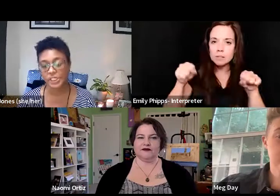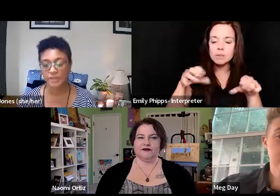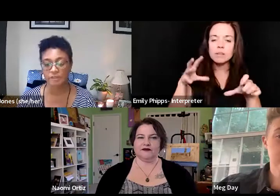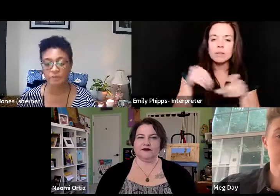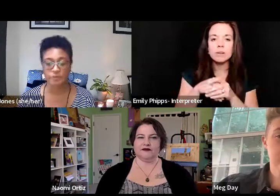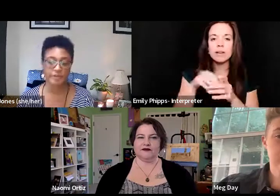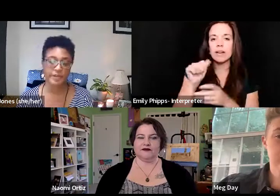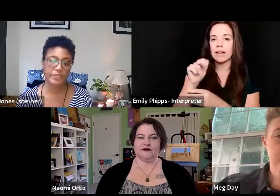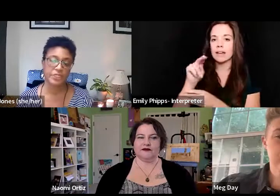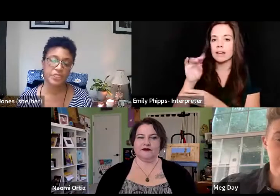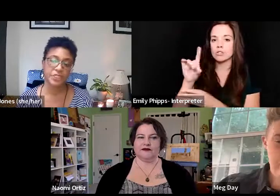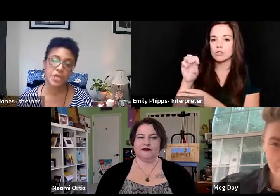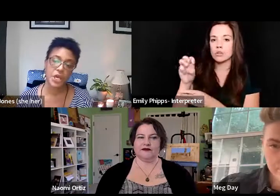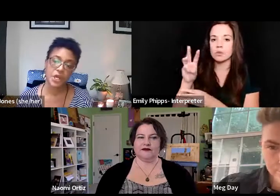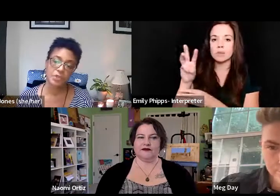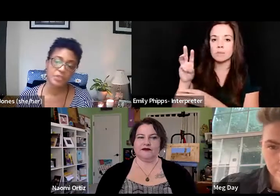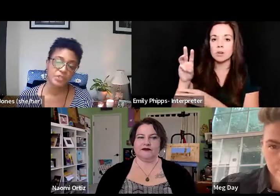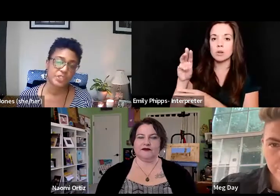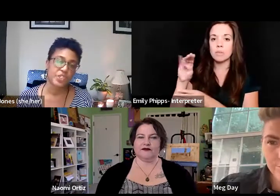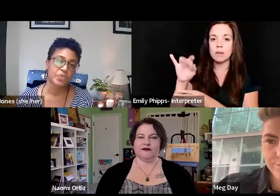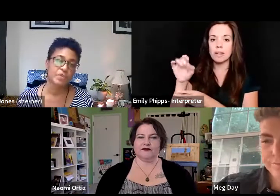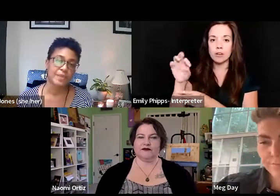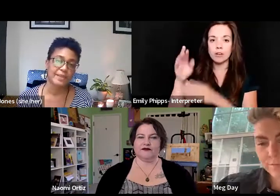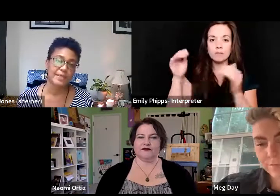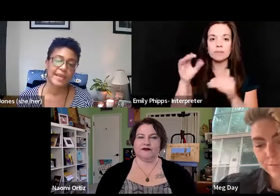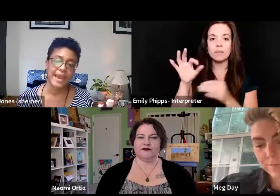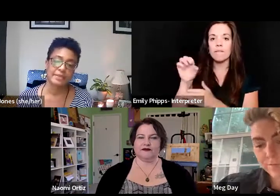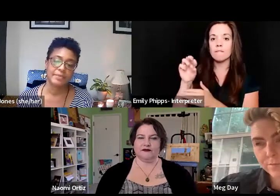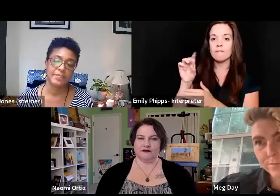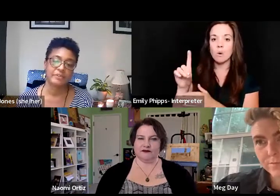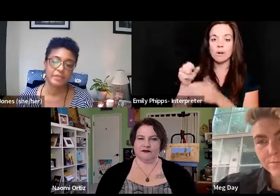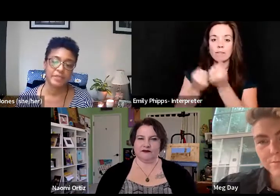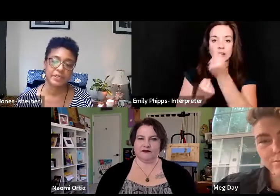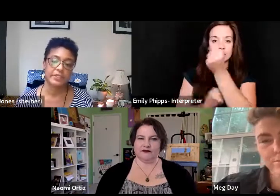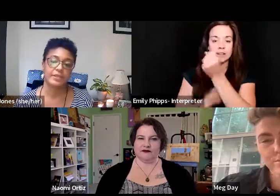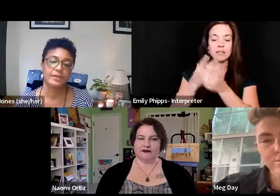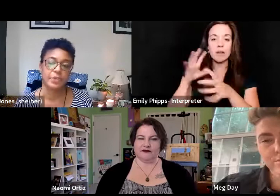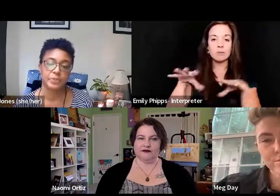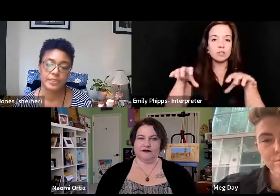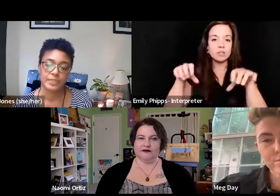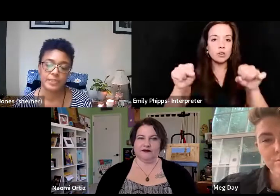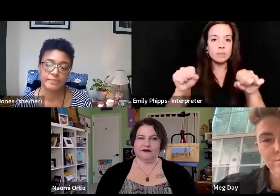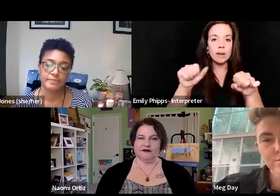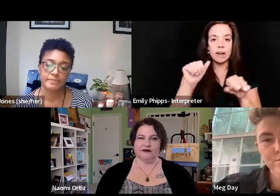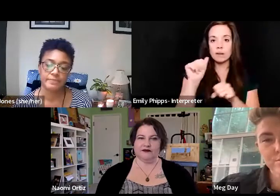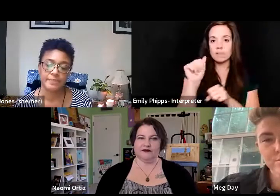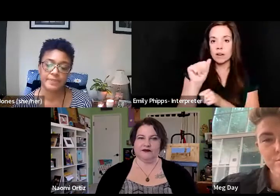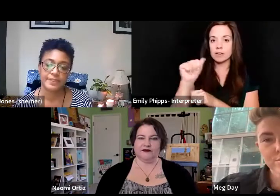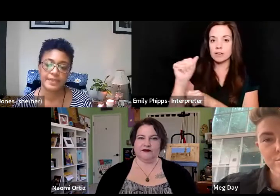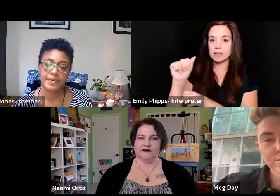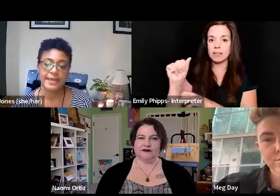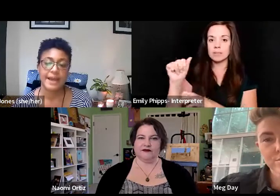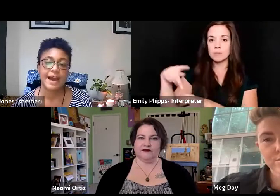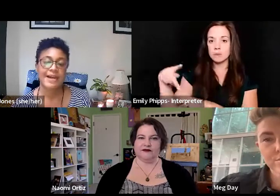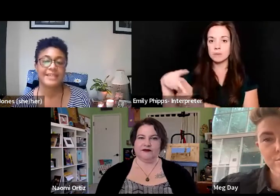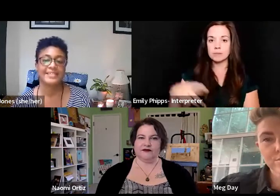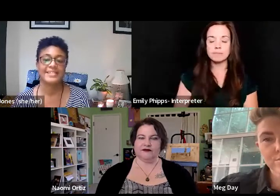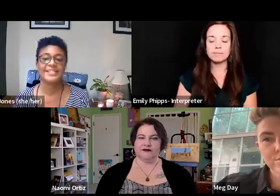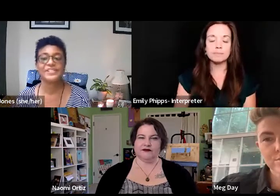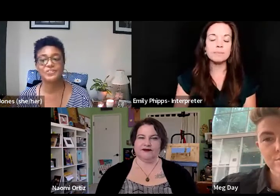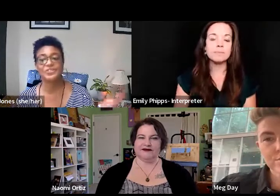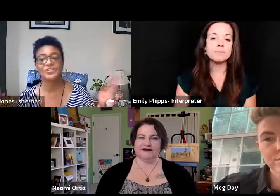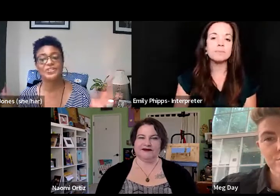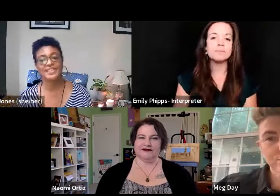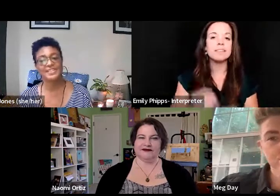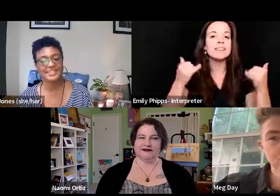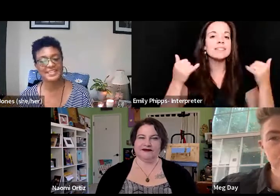Foundation and the Ford Foundation, which was secured by the Academy of American Poets. Now I get